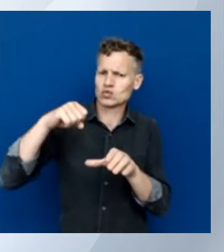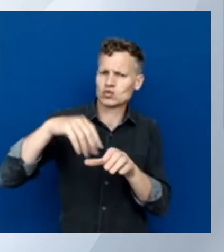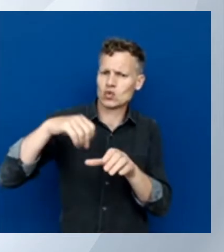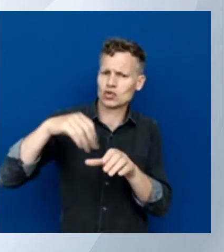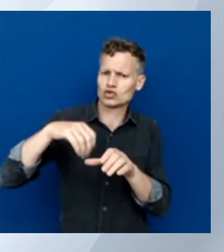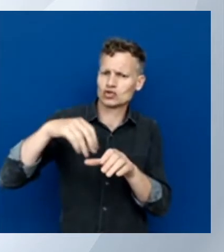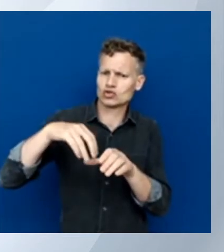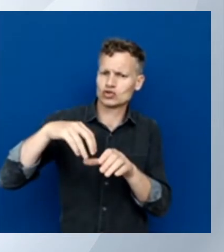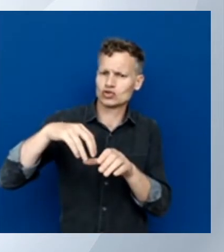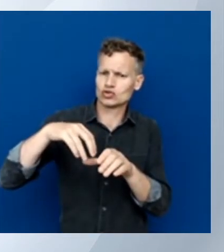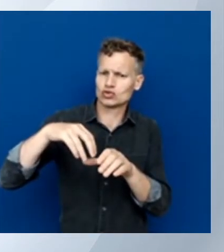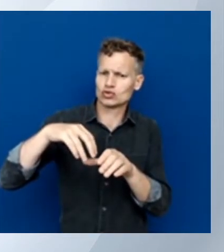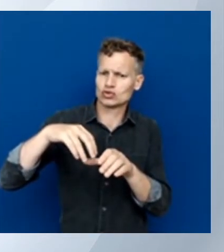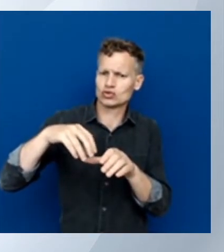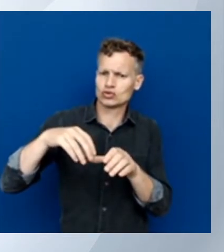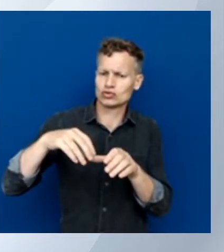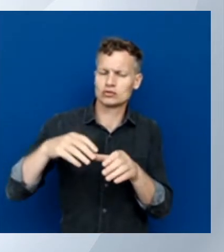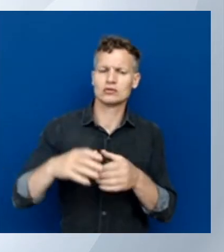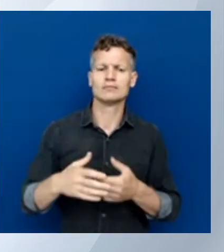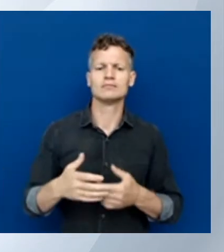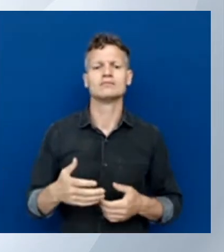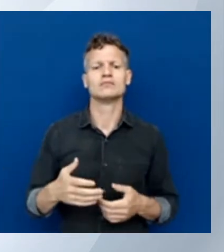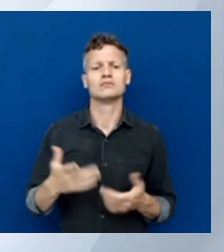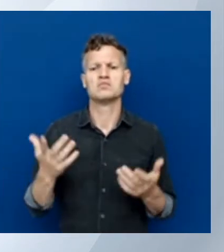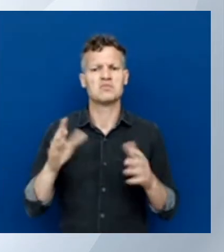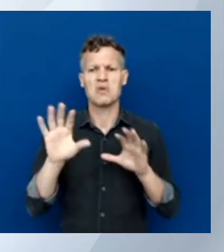were available, what we were talking about.